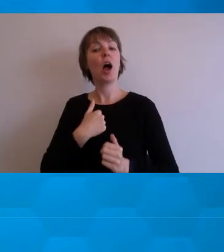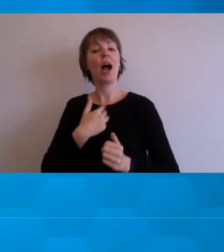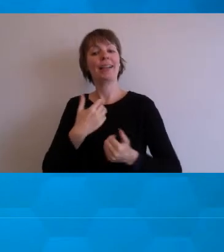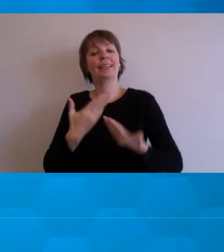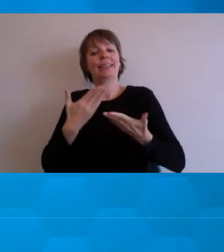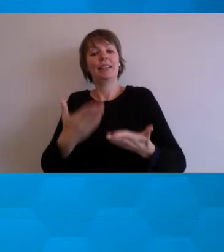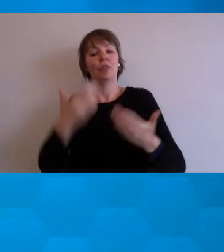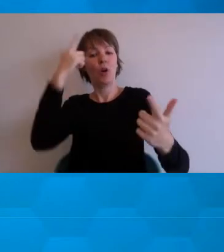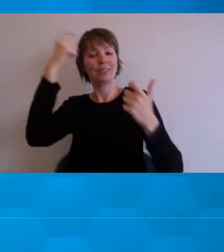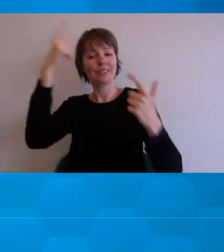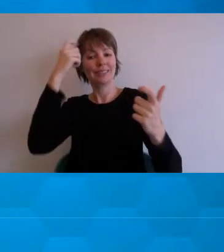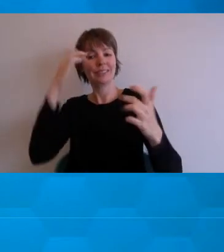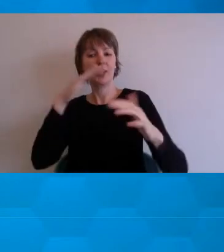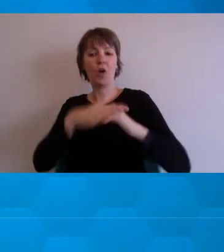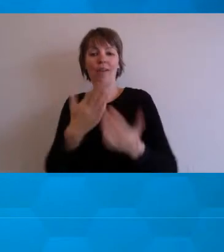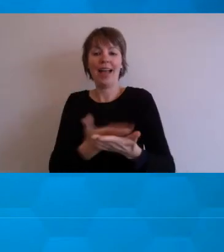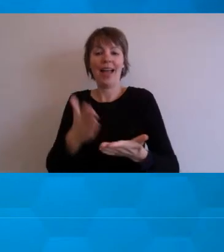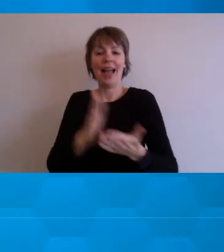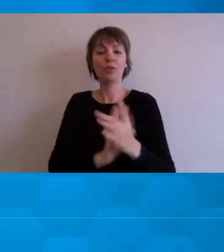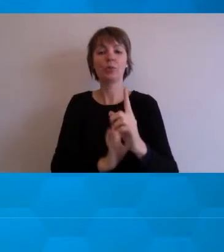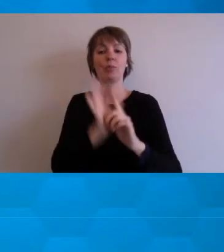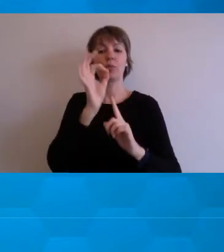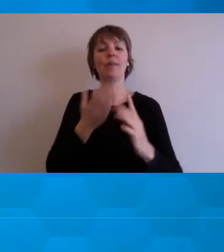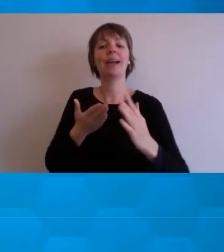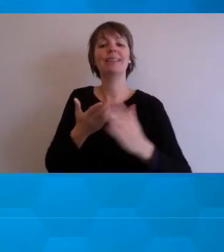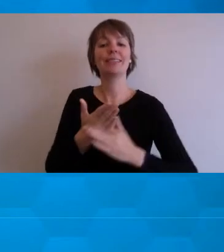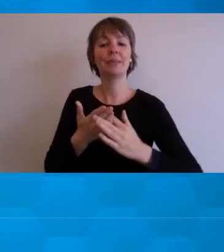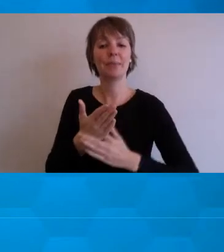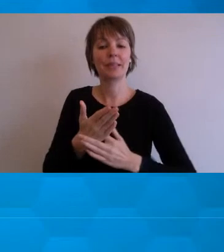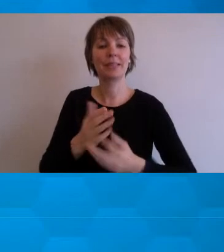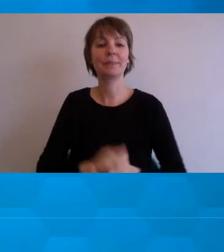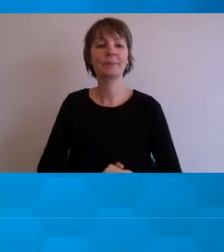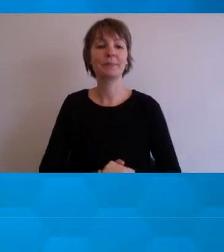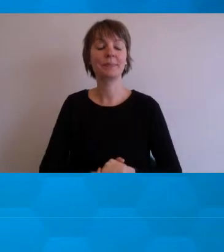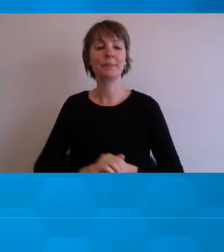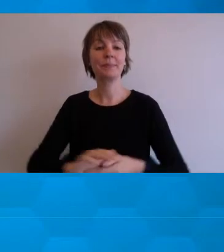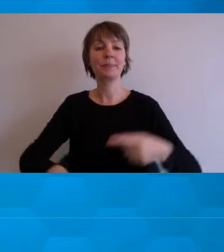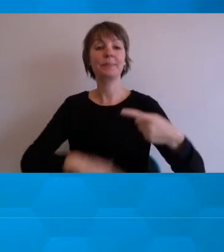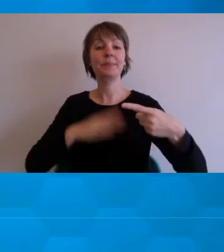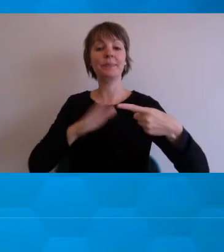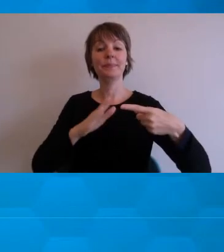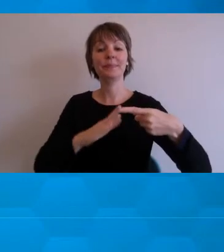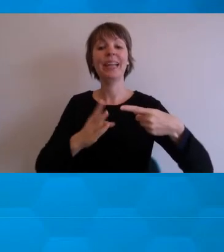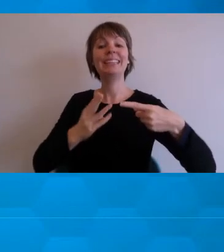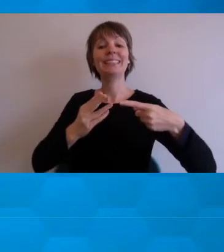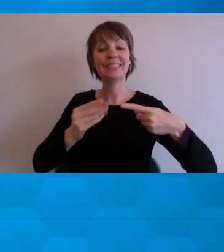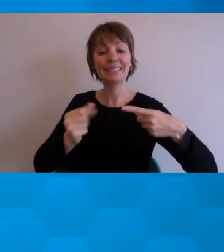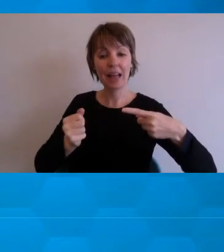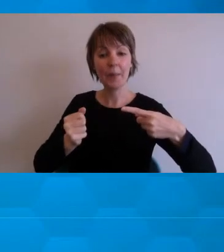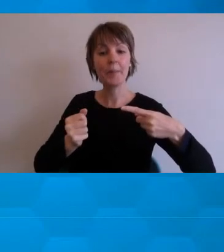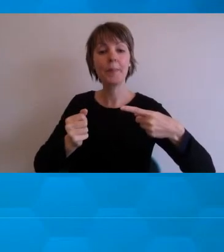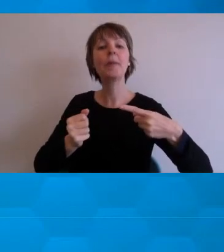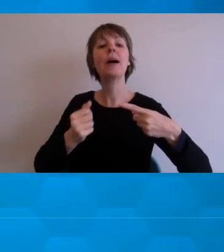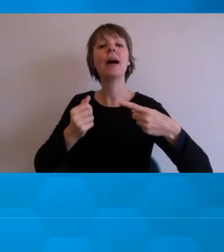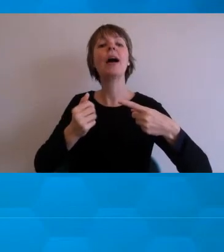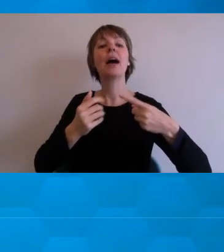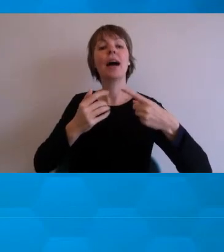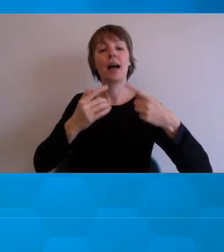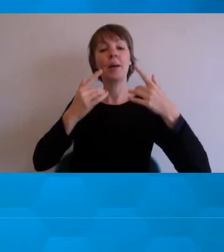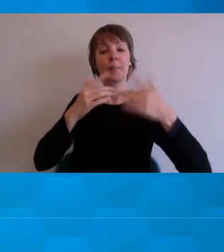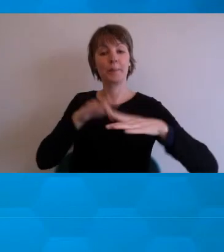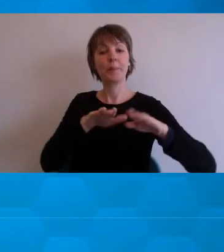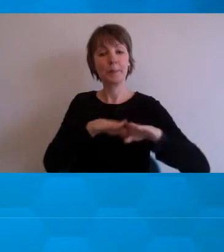Tip number one. Although some assessment platforms have inbuilt accessibility features,